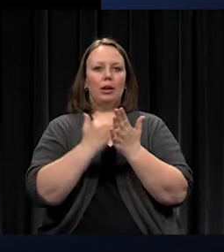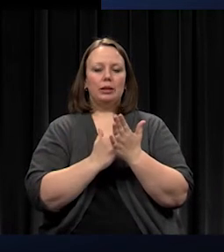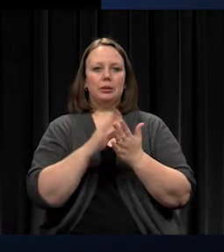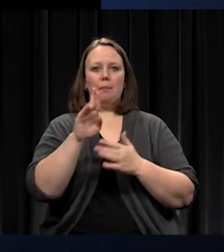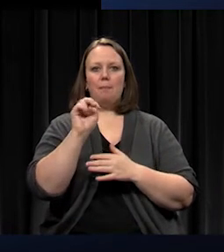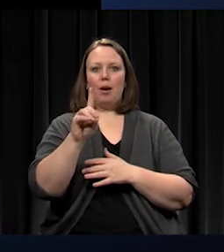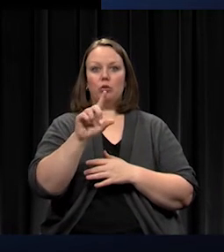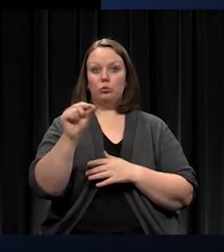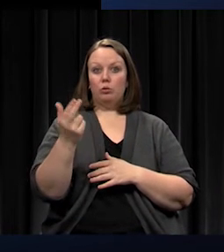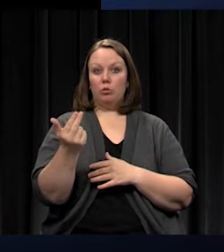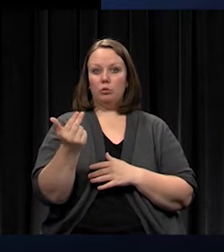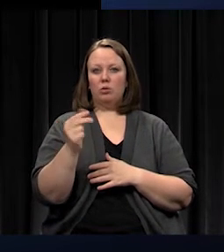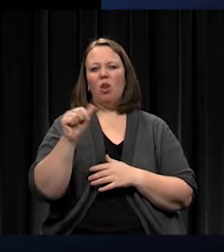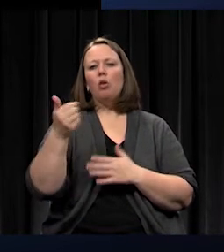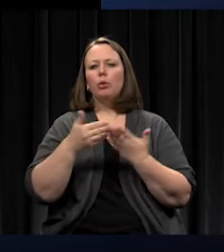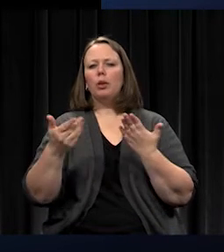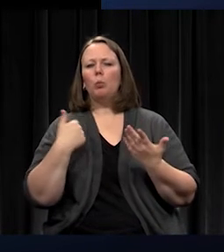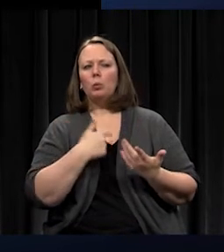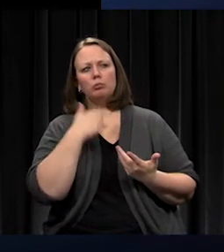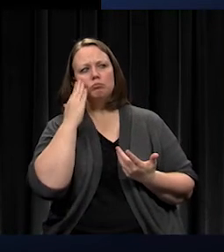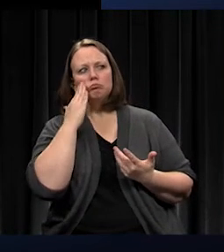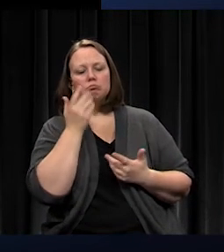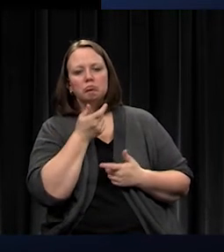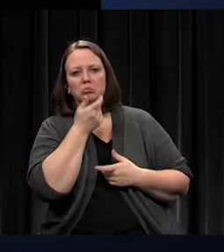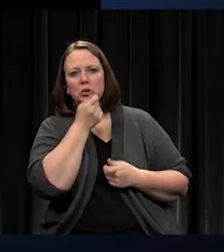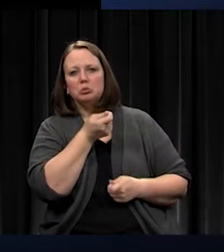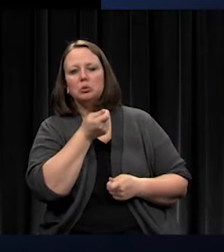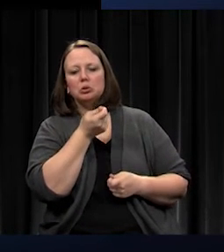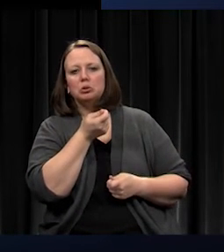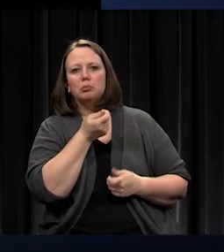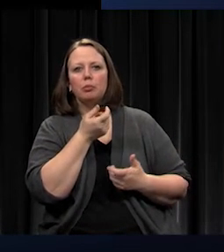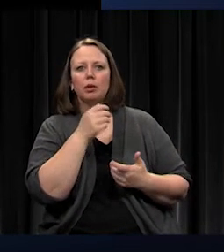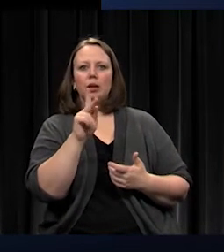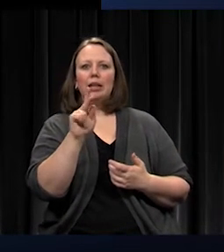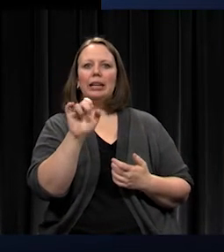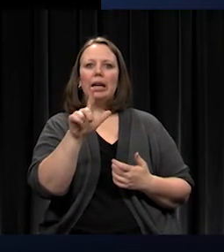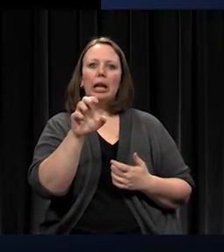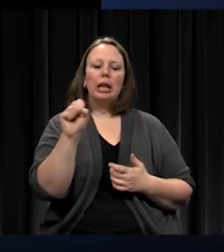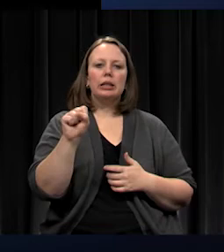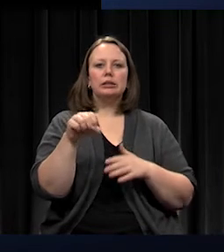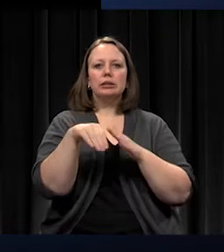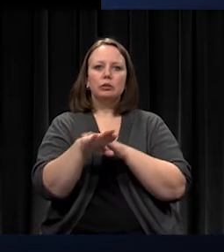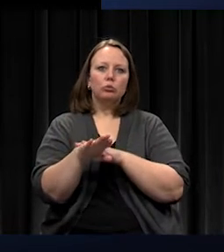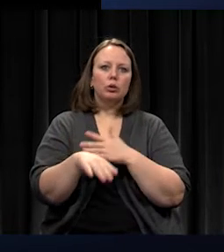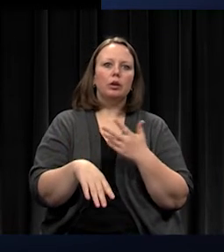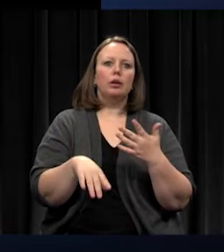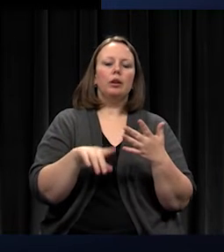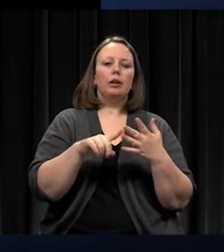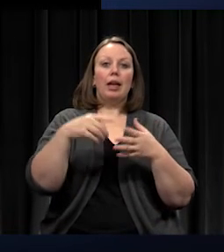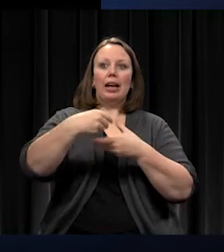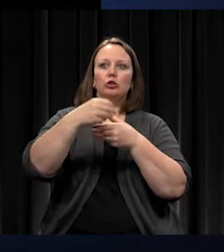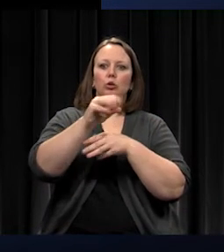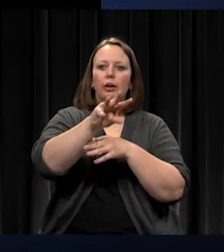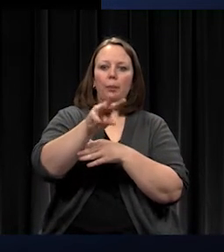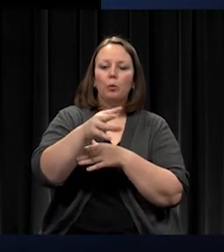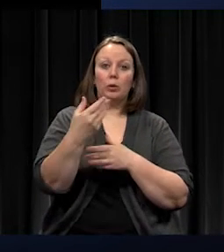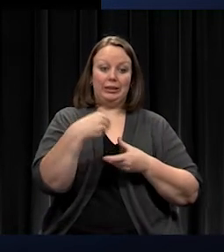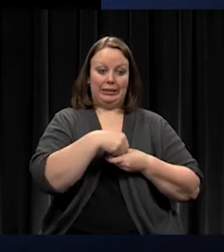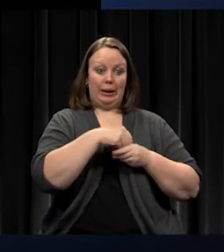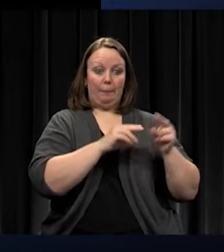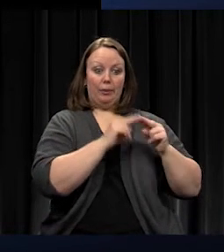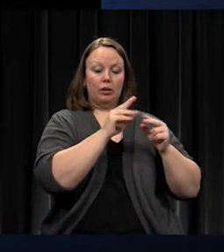items we knew we were interested in using in the district. Keyless entry, exterior cameras, interior cameras,